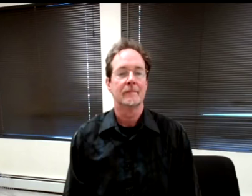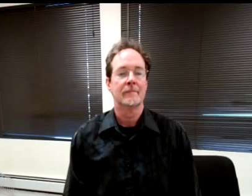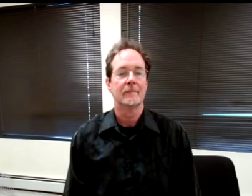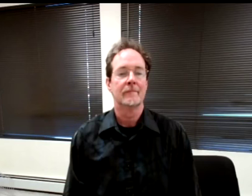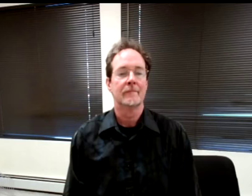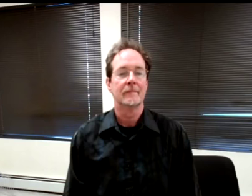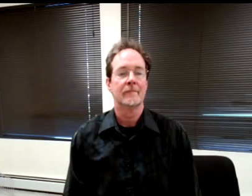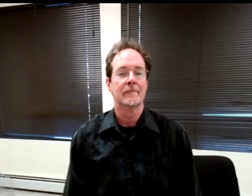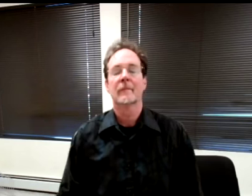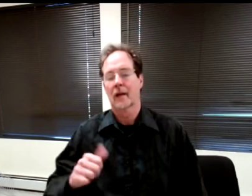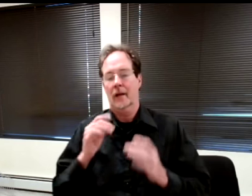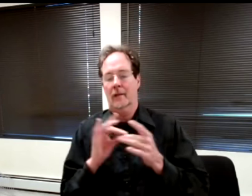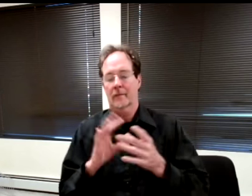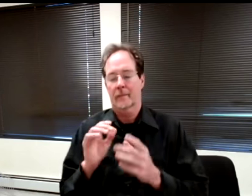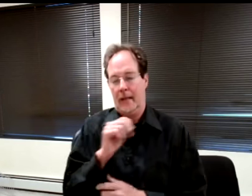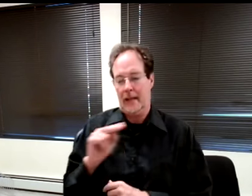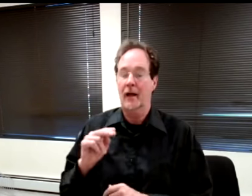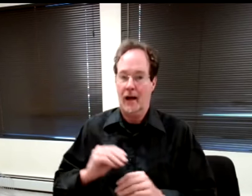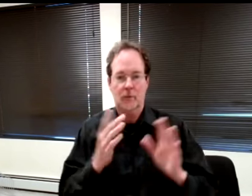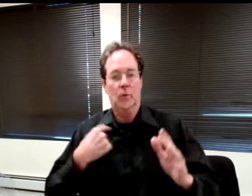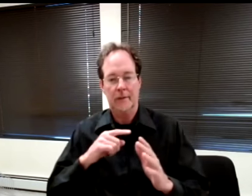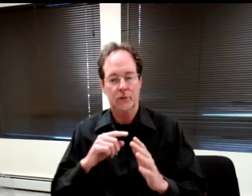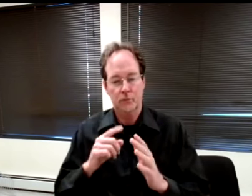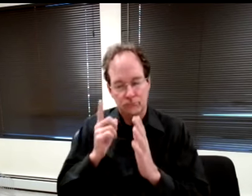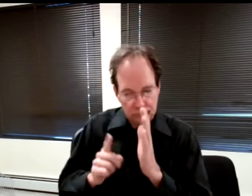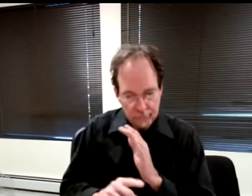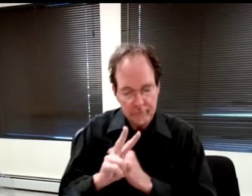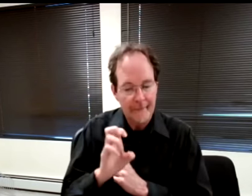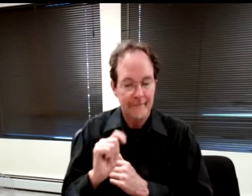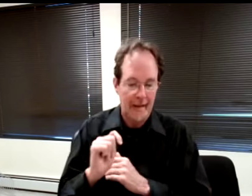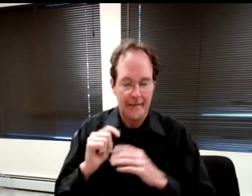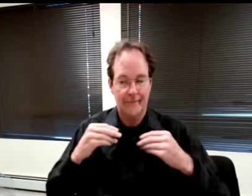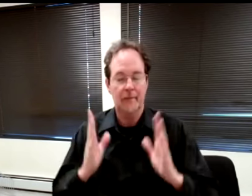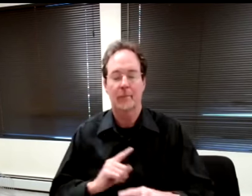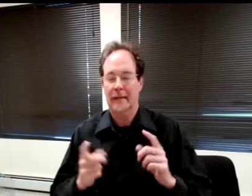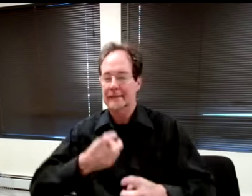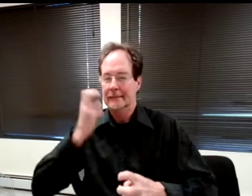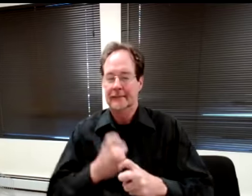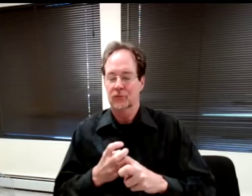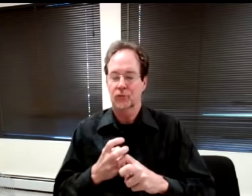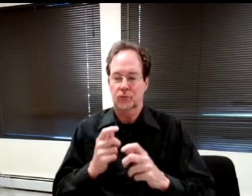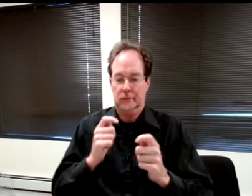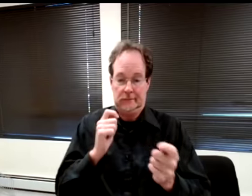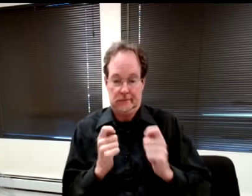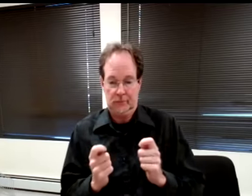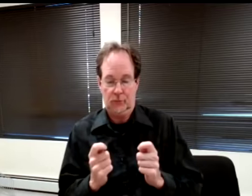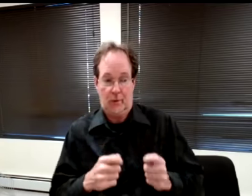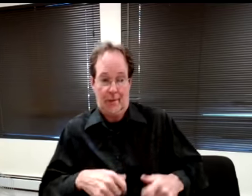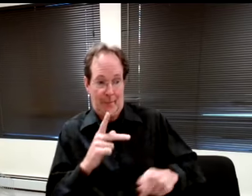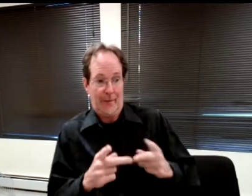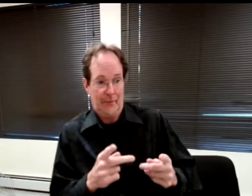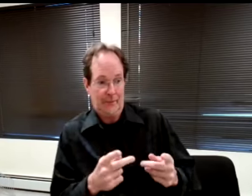And just another comment from and obviously we need to vet vendors, but it's difficult to get things changed in time to allow people to participate.